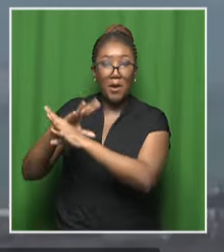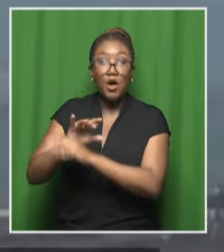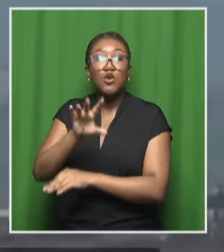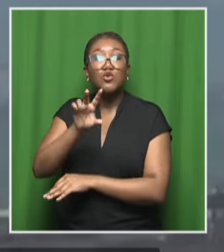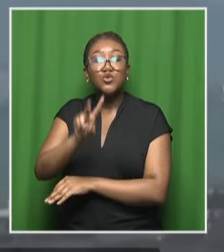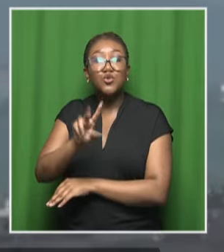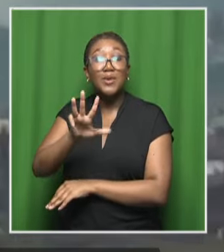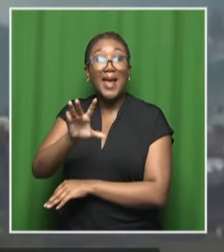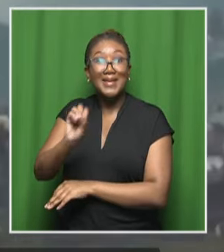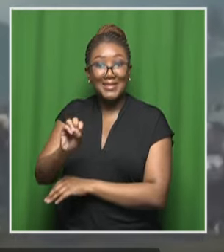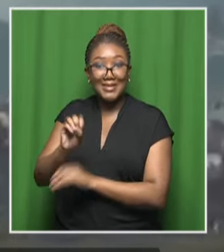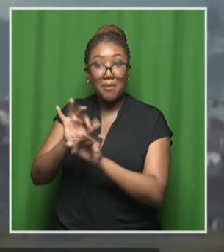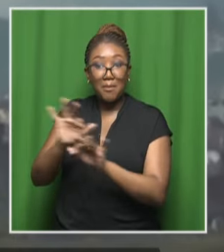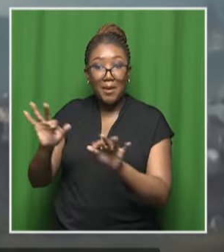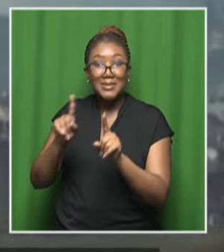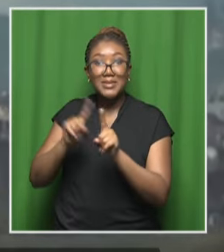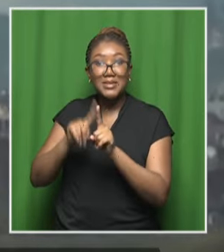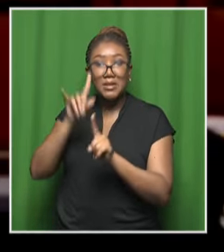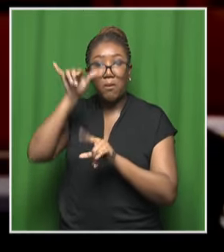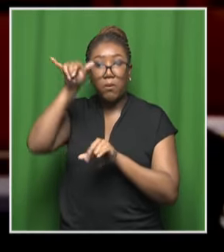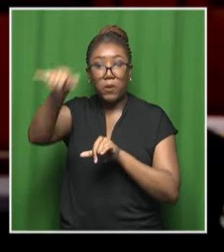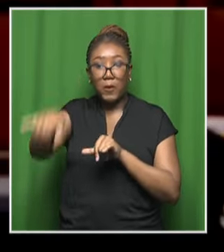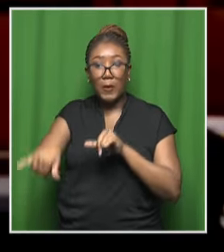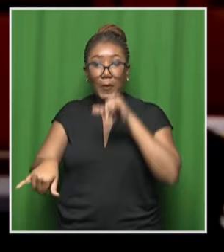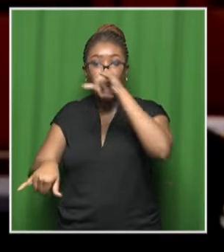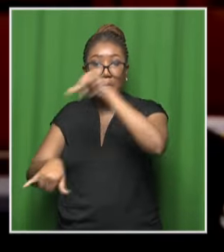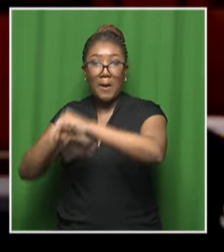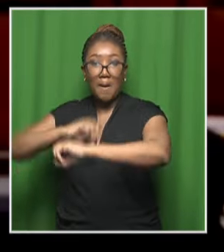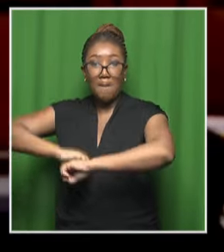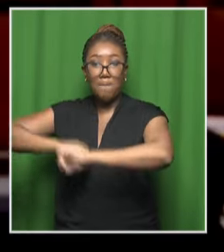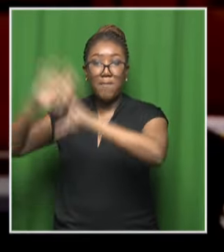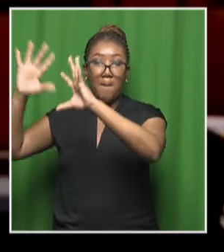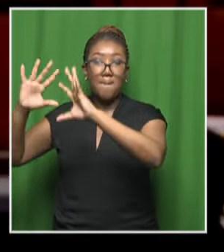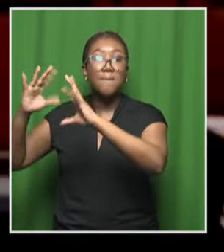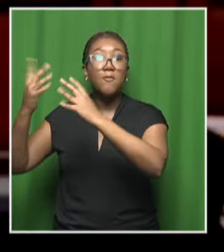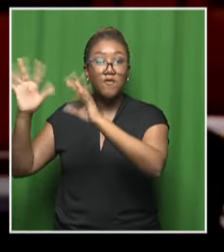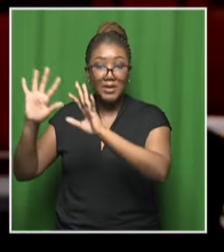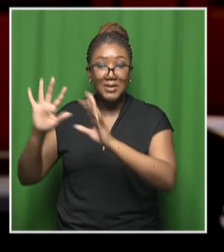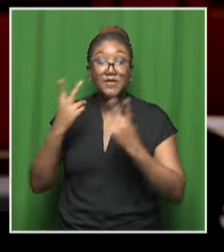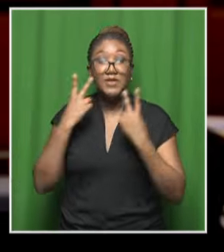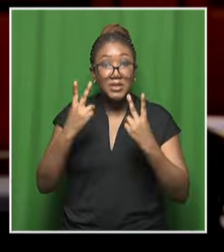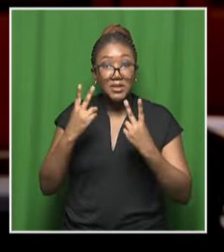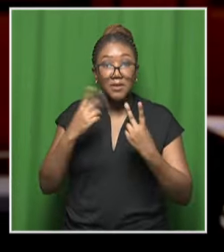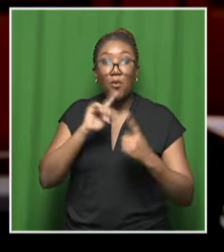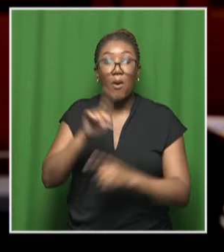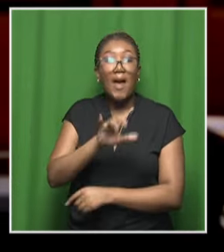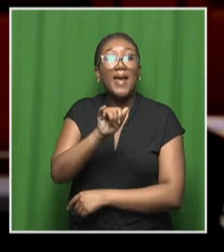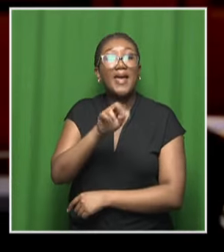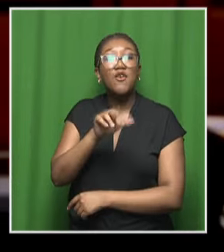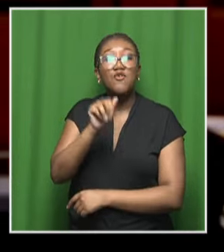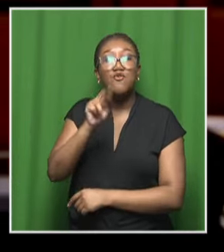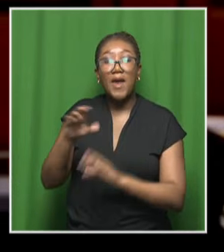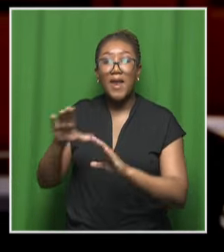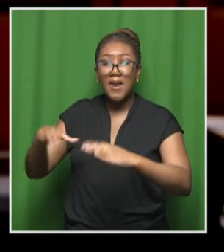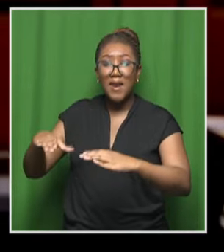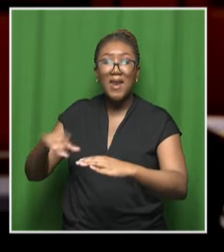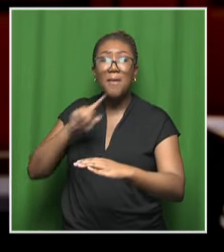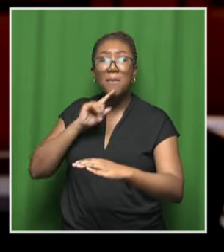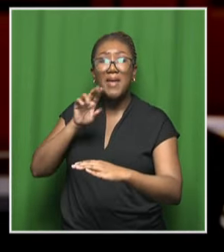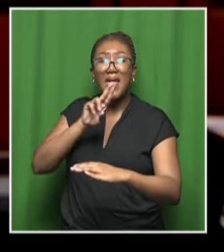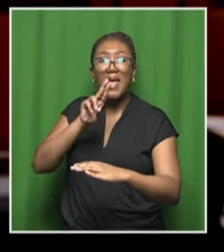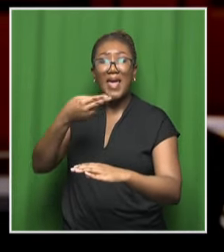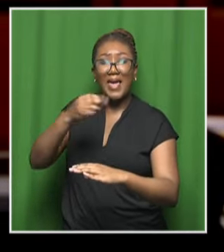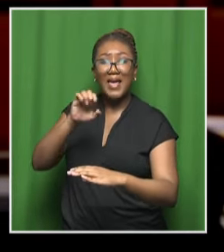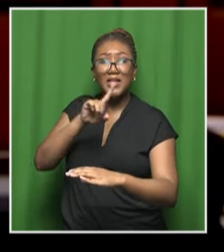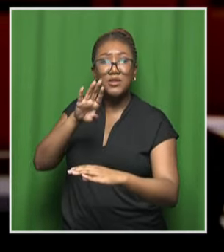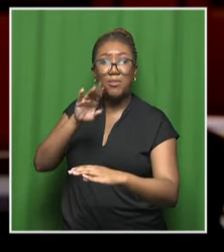of Hezbollah rockets launch at barrels. On October 8th, another Iranian terrorist proxy, Hezbollah, attacked